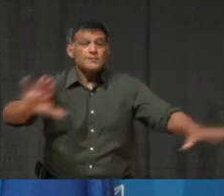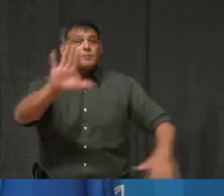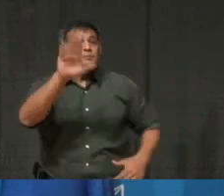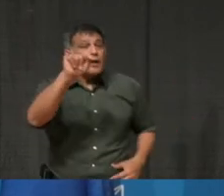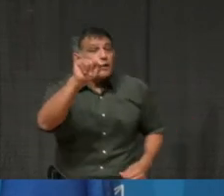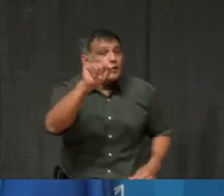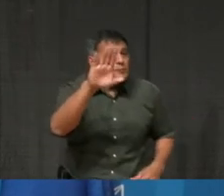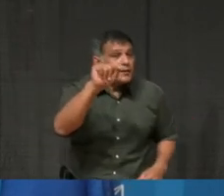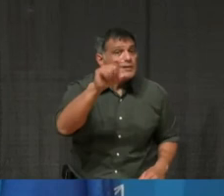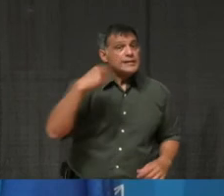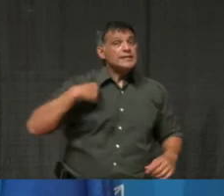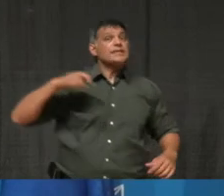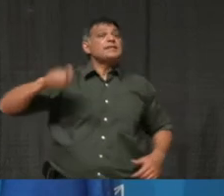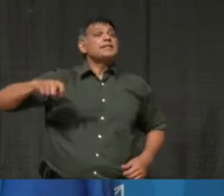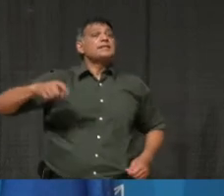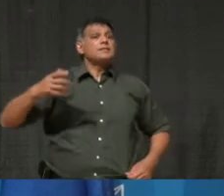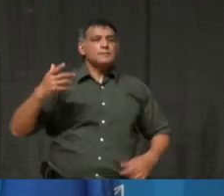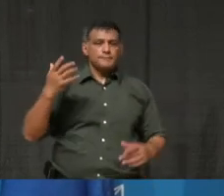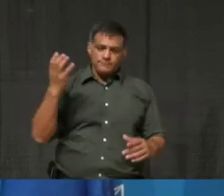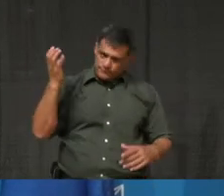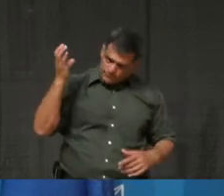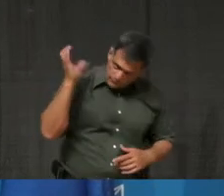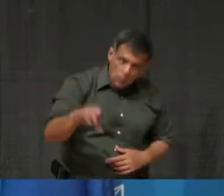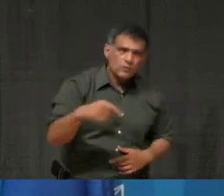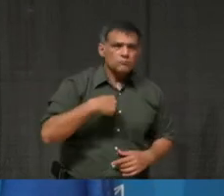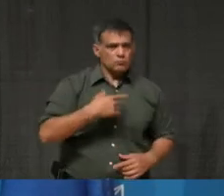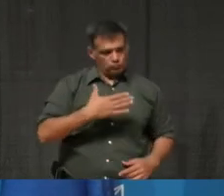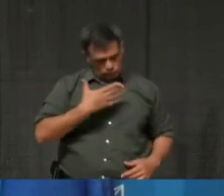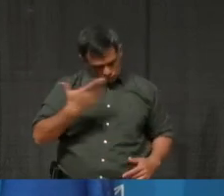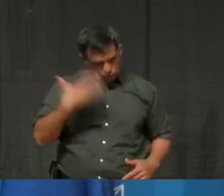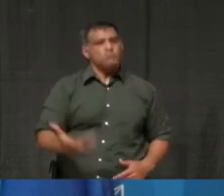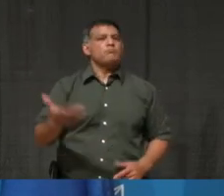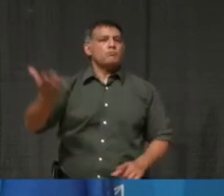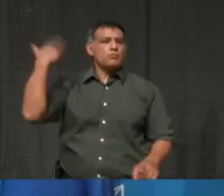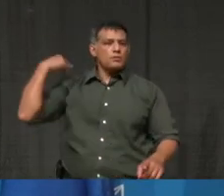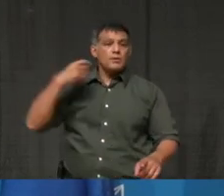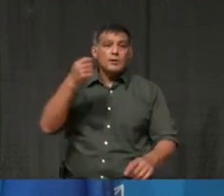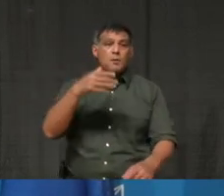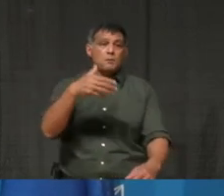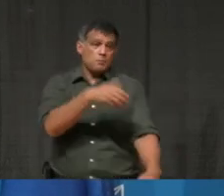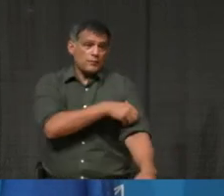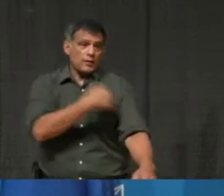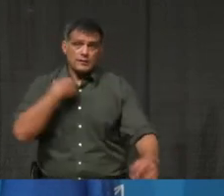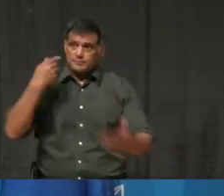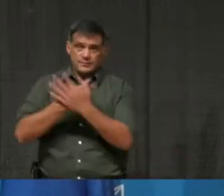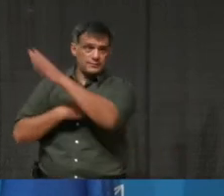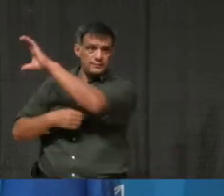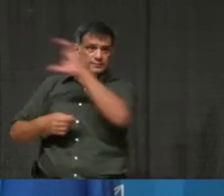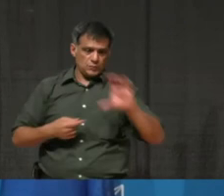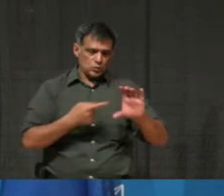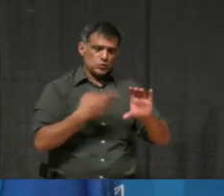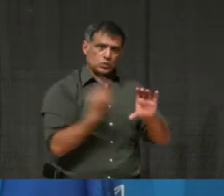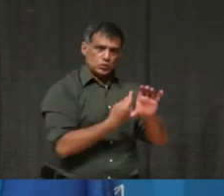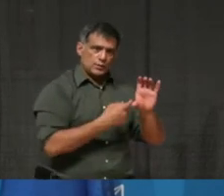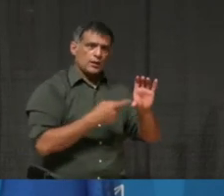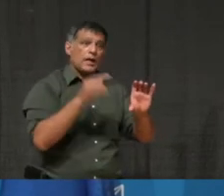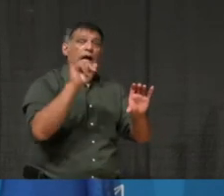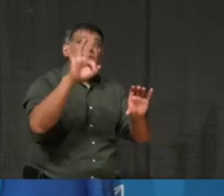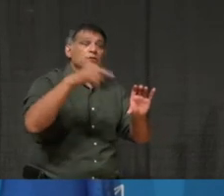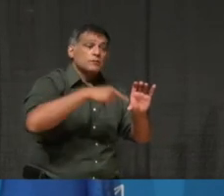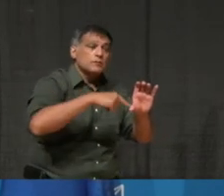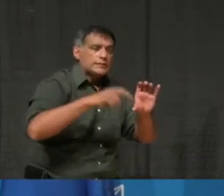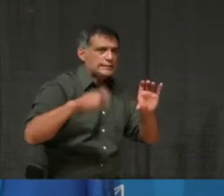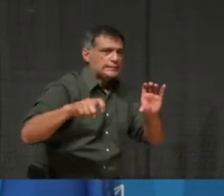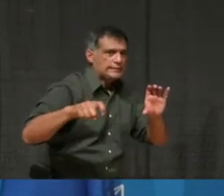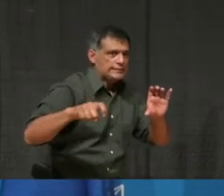enforce if we need to. Um, but, uh, it's certainly the powers that were circumscribed and I realized I didn't answer the specific question. It's the, uh, the ability to issue tickets